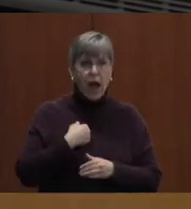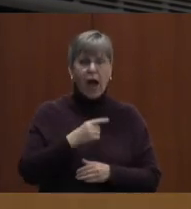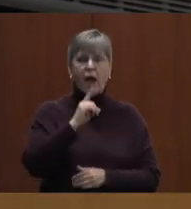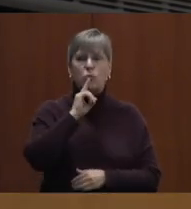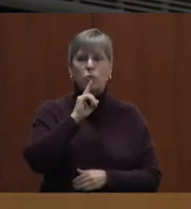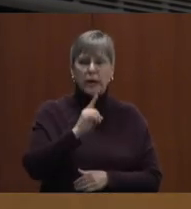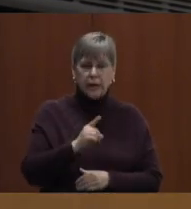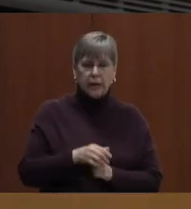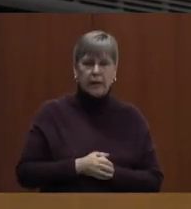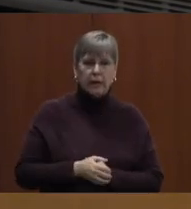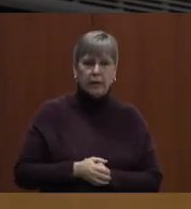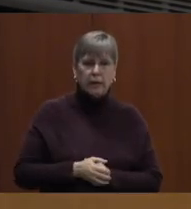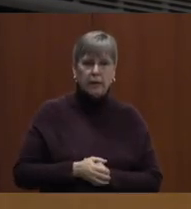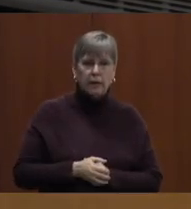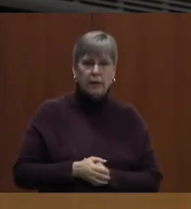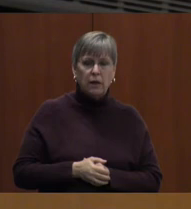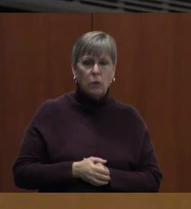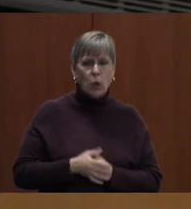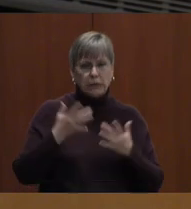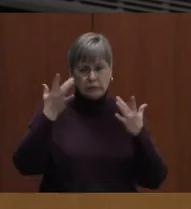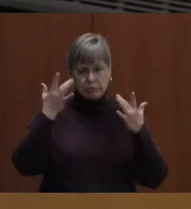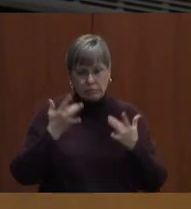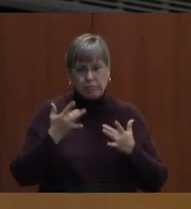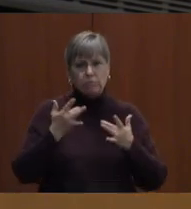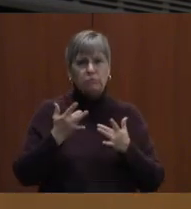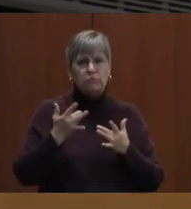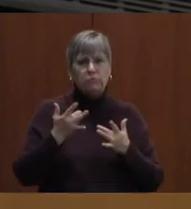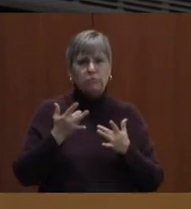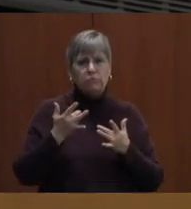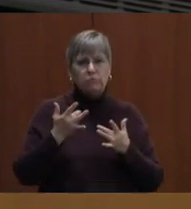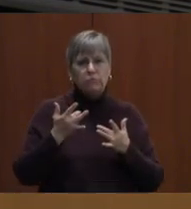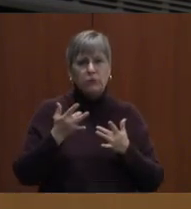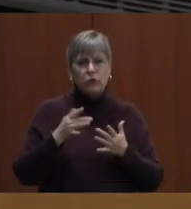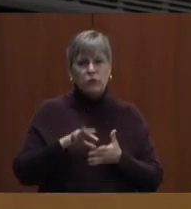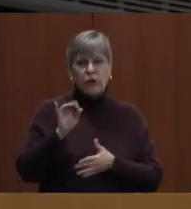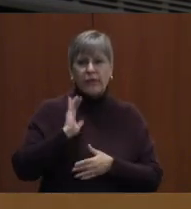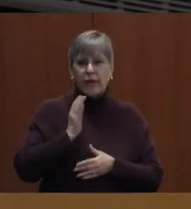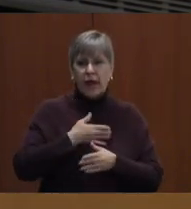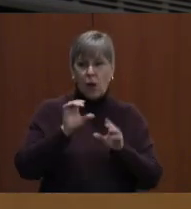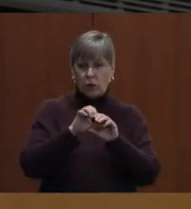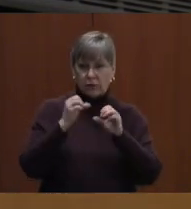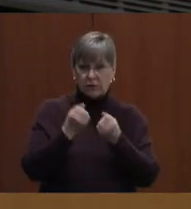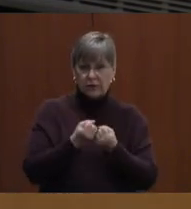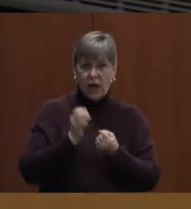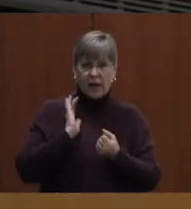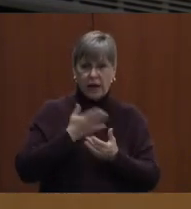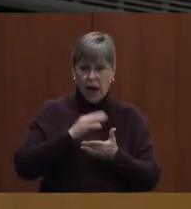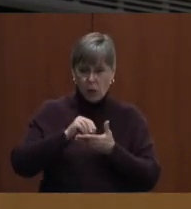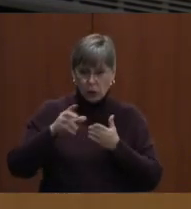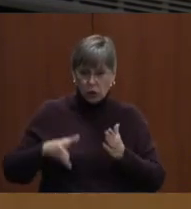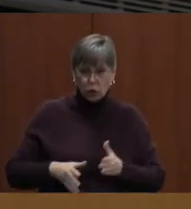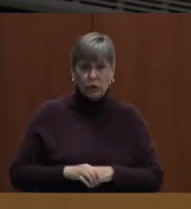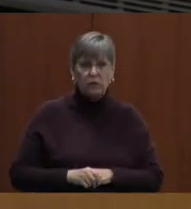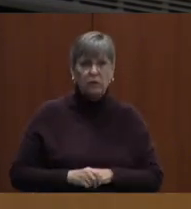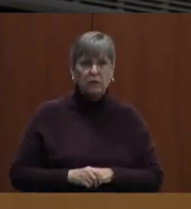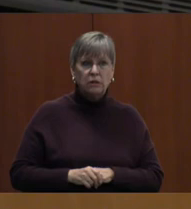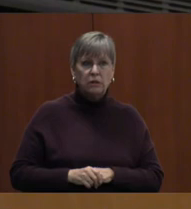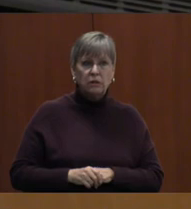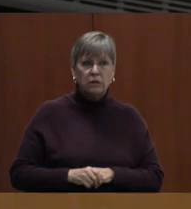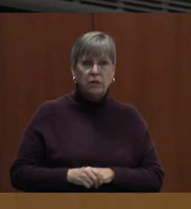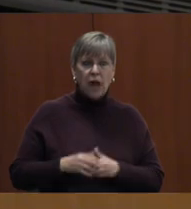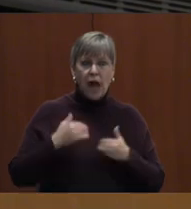disheartened to find that our society and our students have